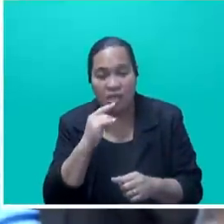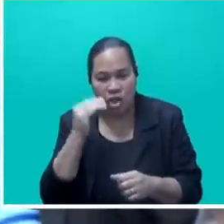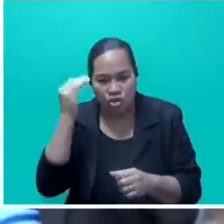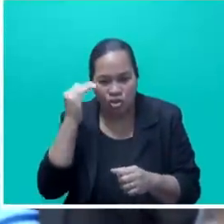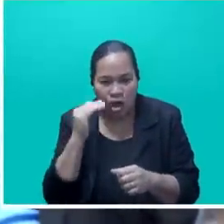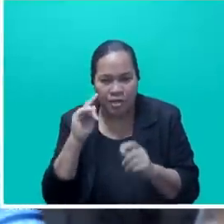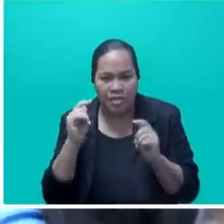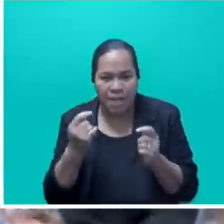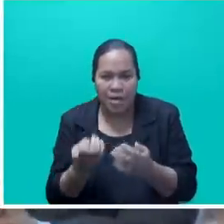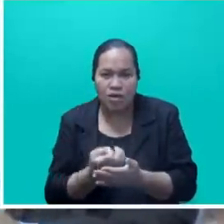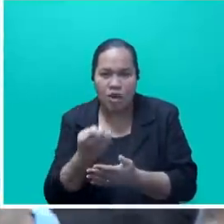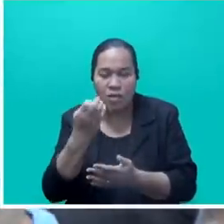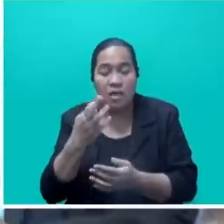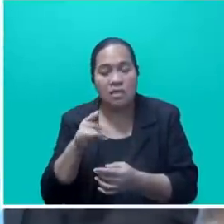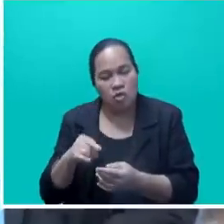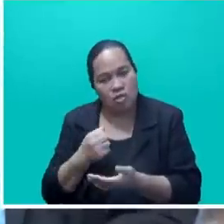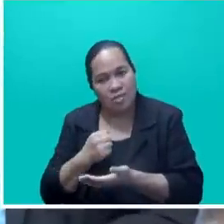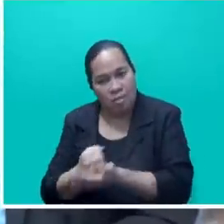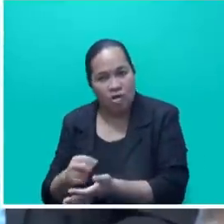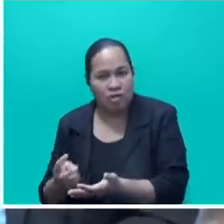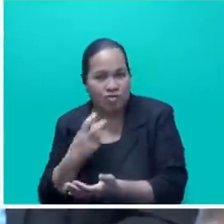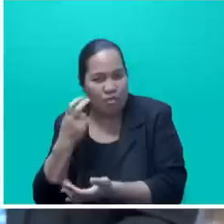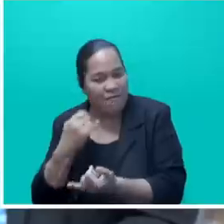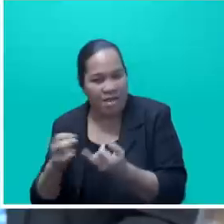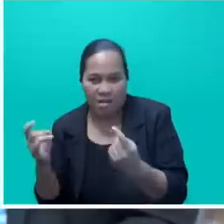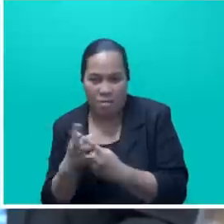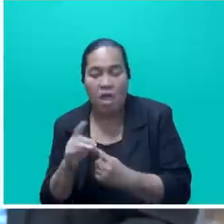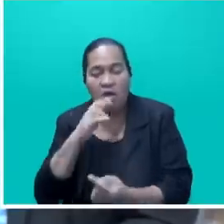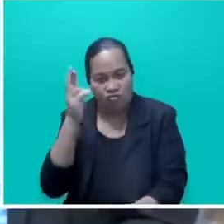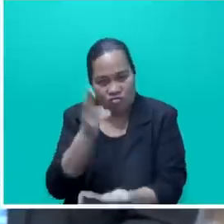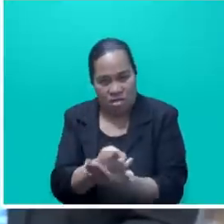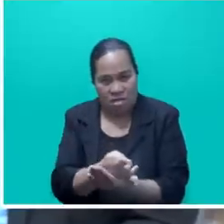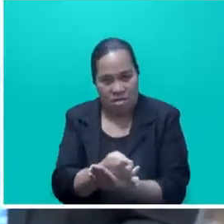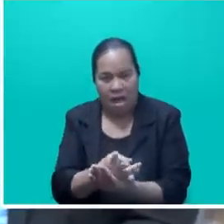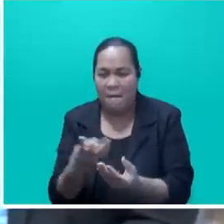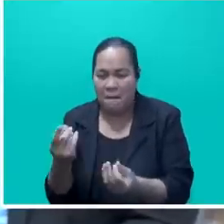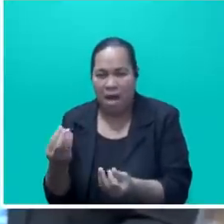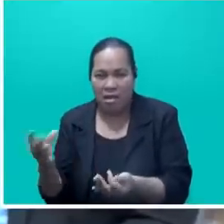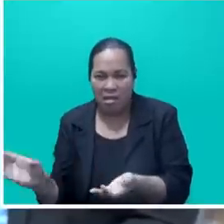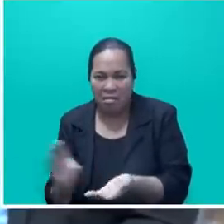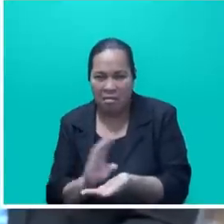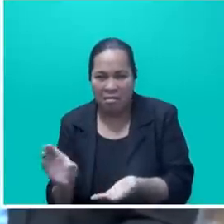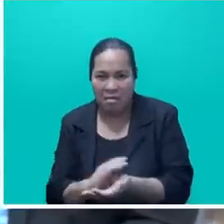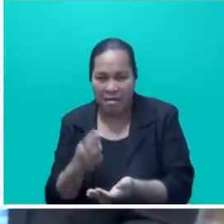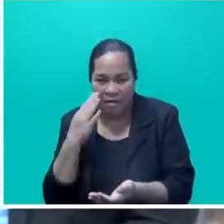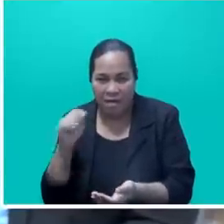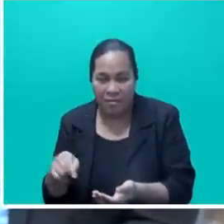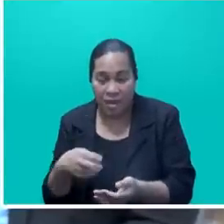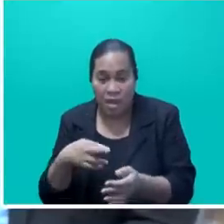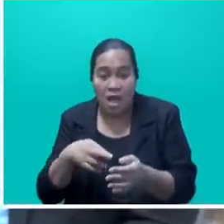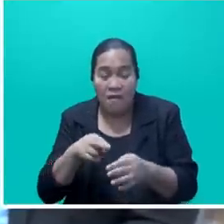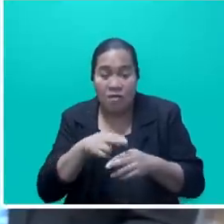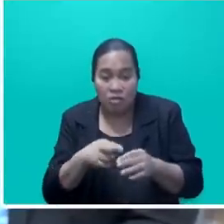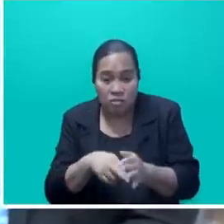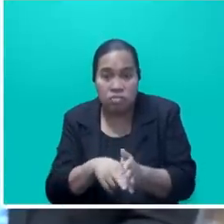supporting tourism will be critical. That is a reality. Fiji's economic recovery continues on the